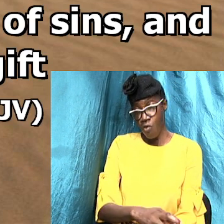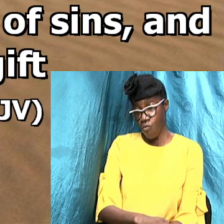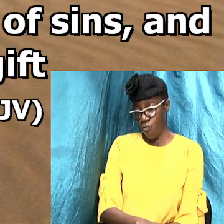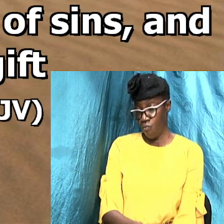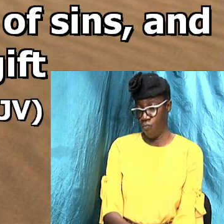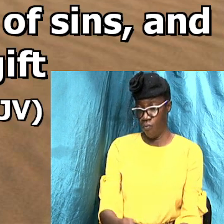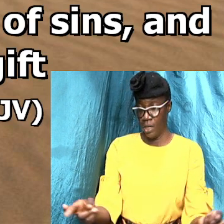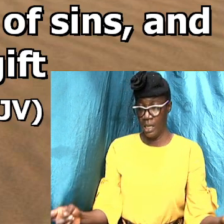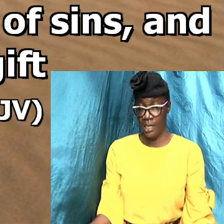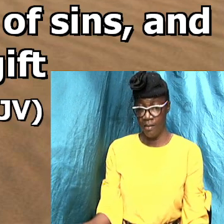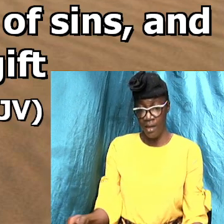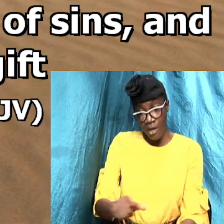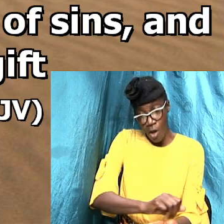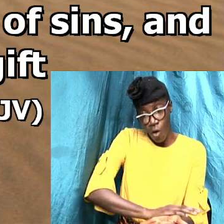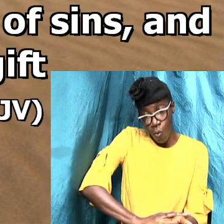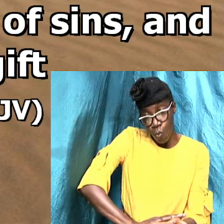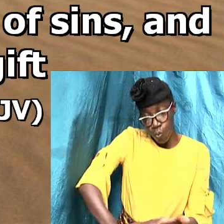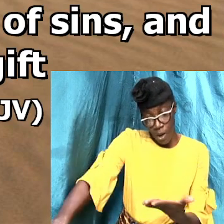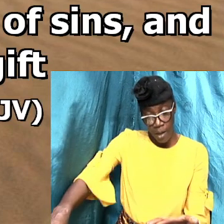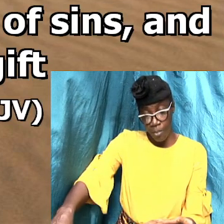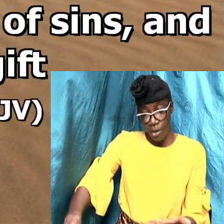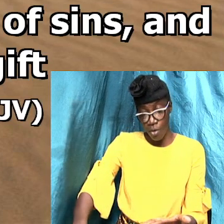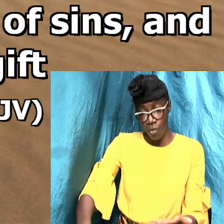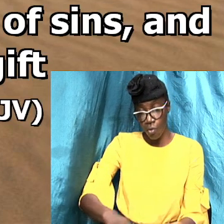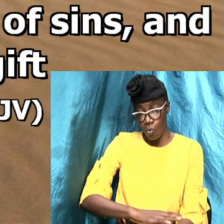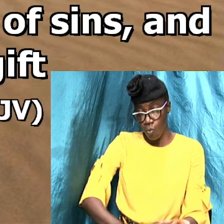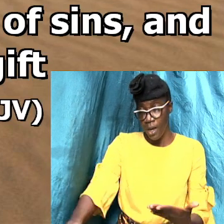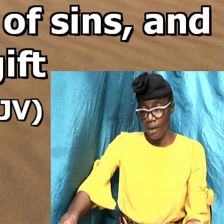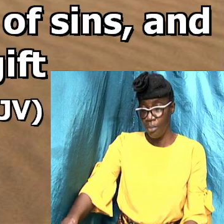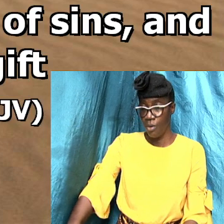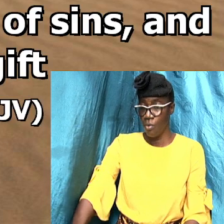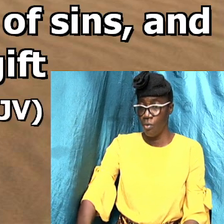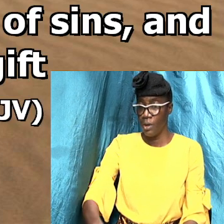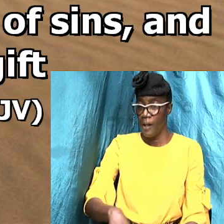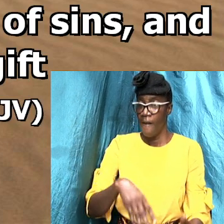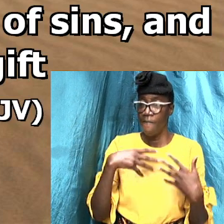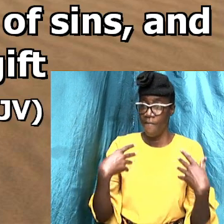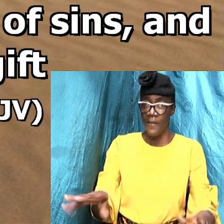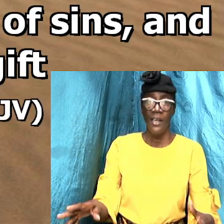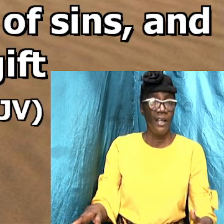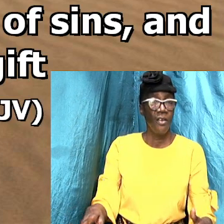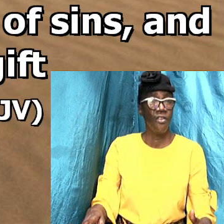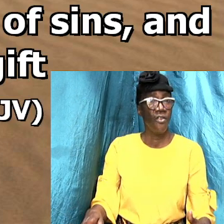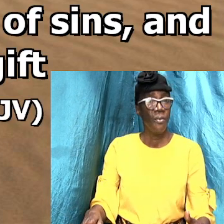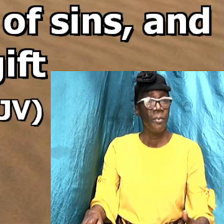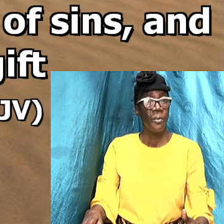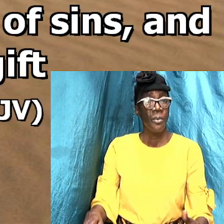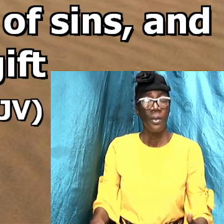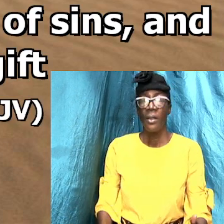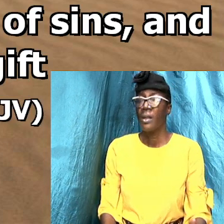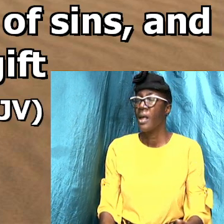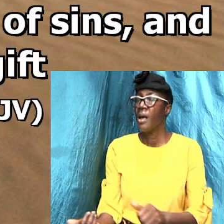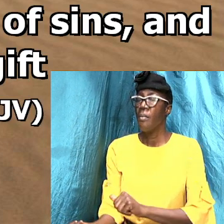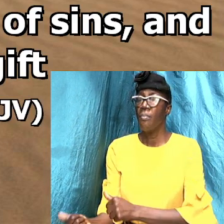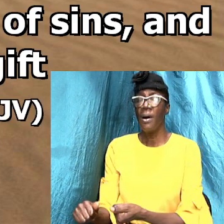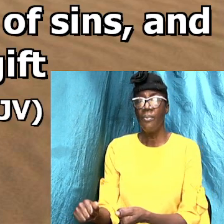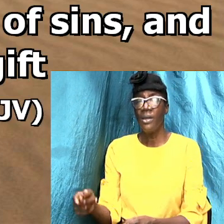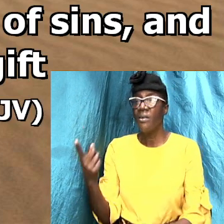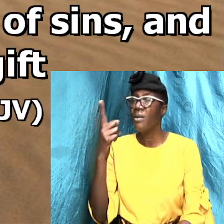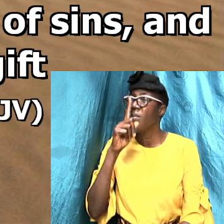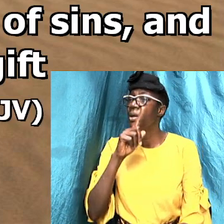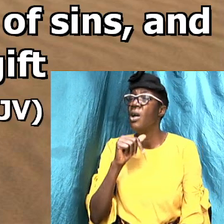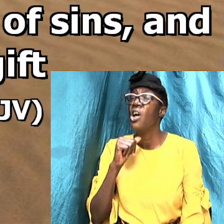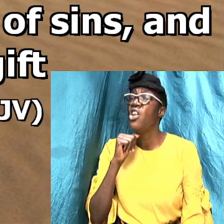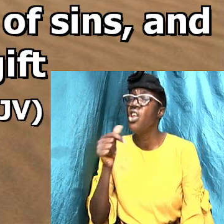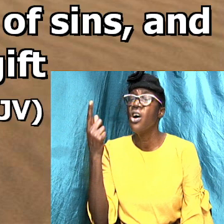wiping out cancellation or dismissal. Therefore baptism is not for us sure.